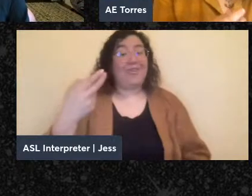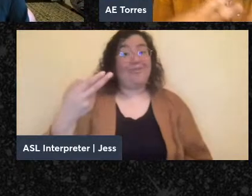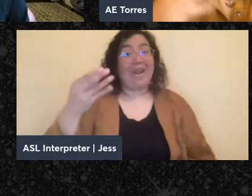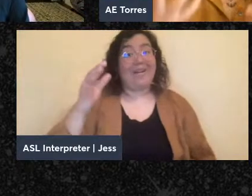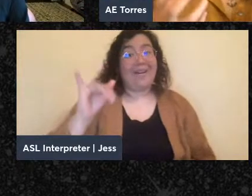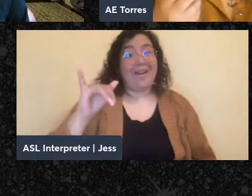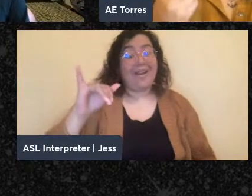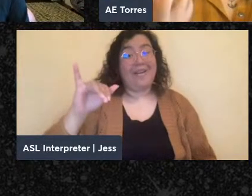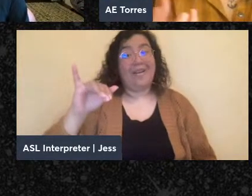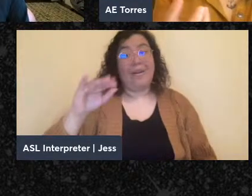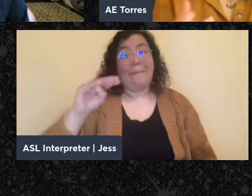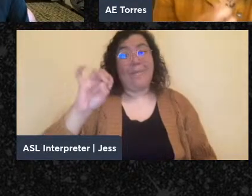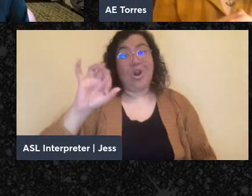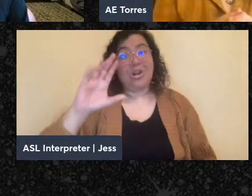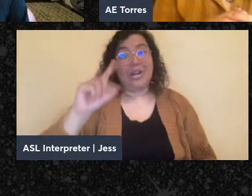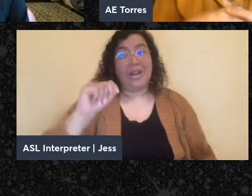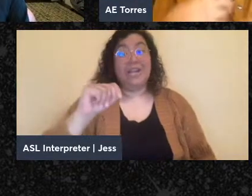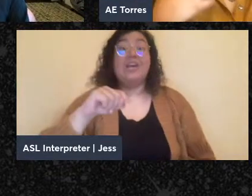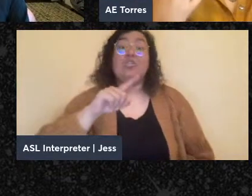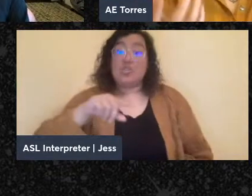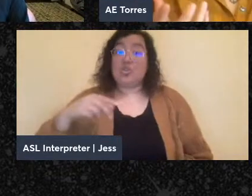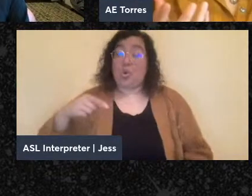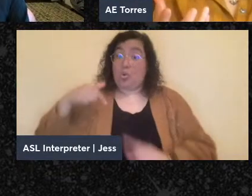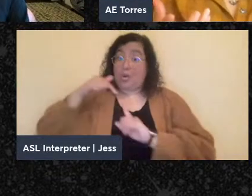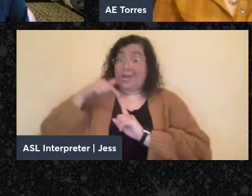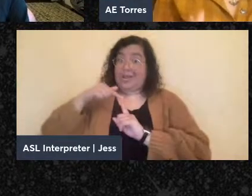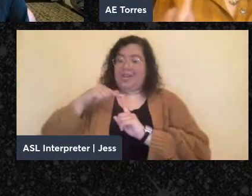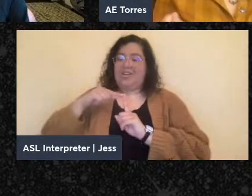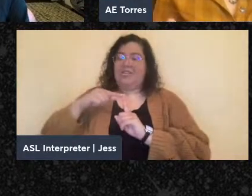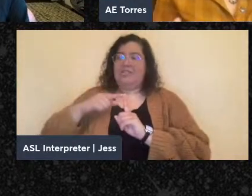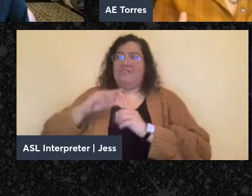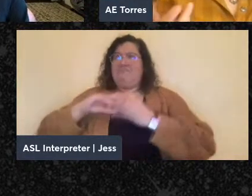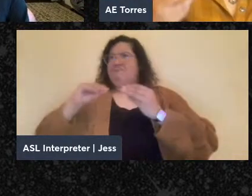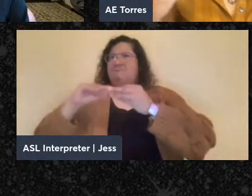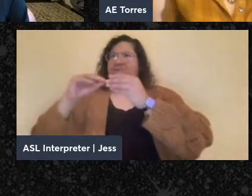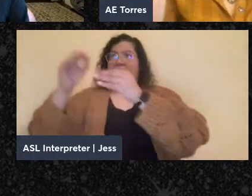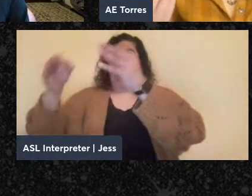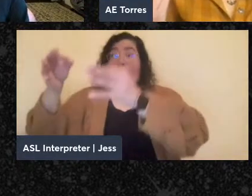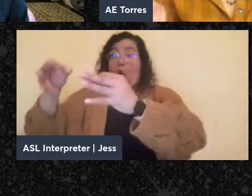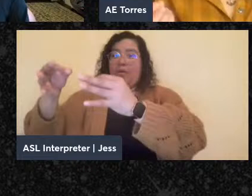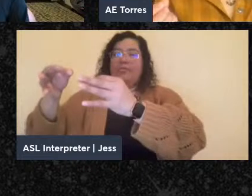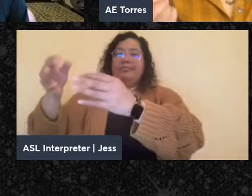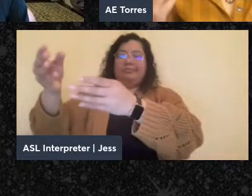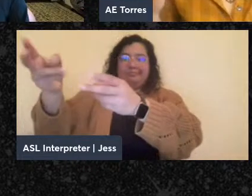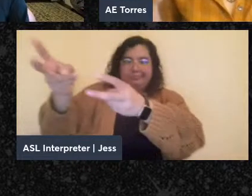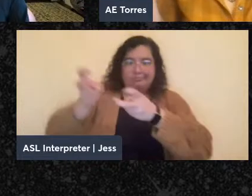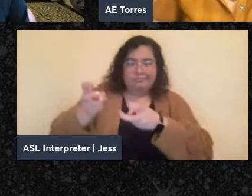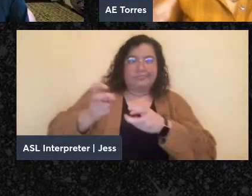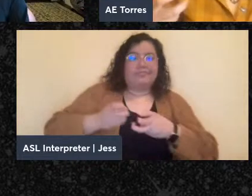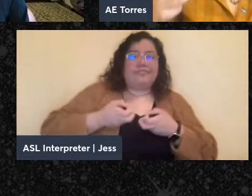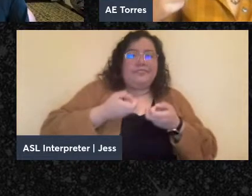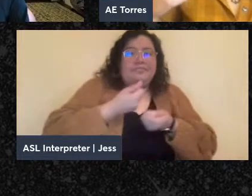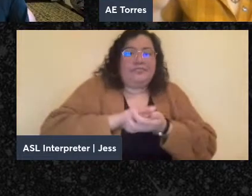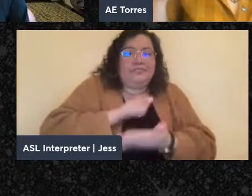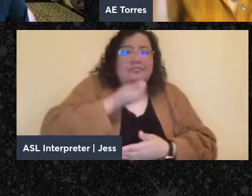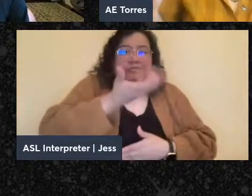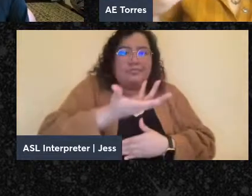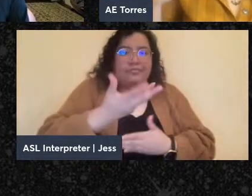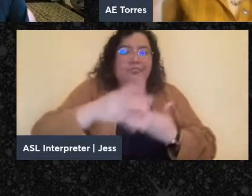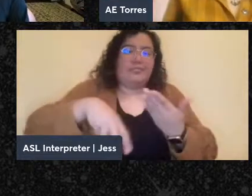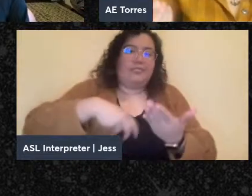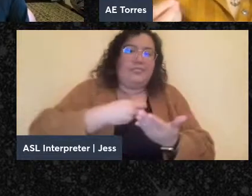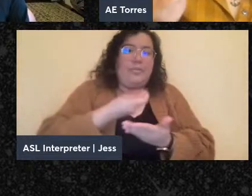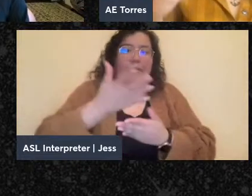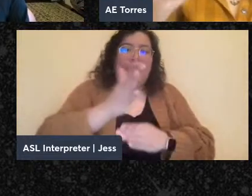Yiddish as well, into poetry. So I think in the line with Freedom in Our Ears, there's also this echo of the